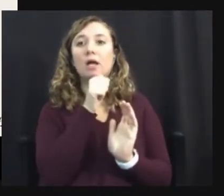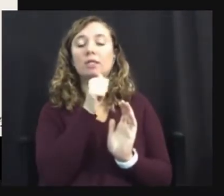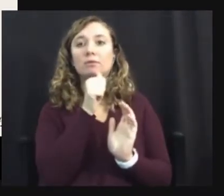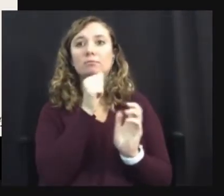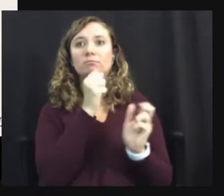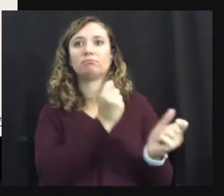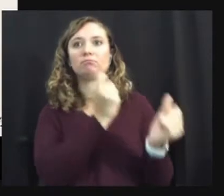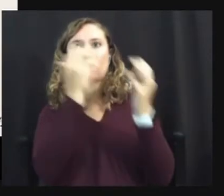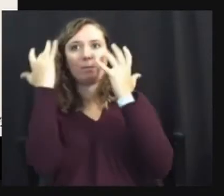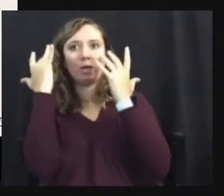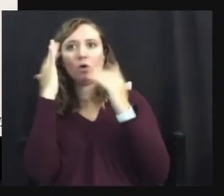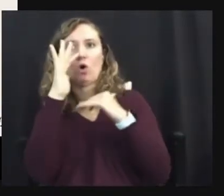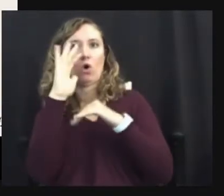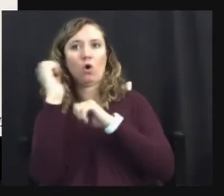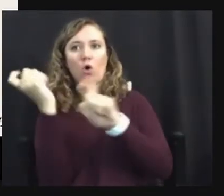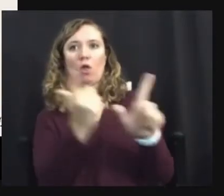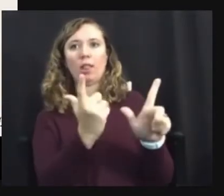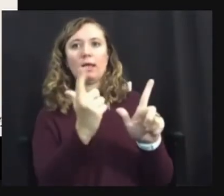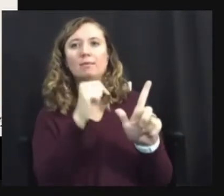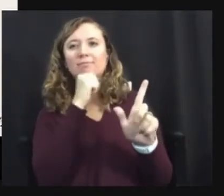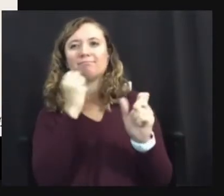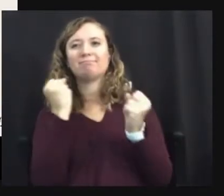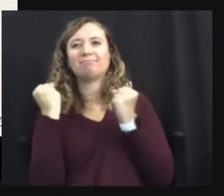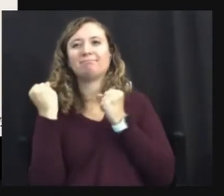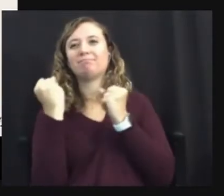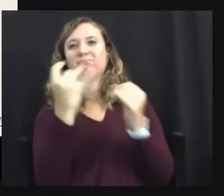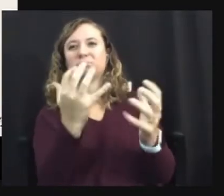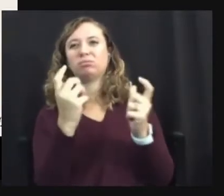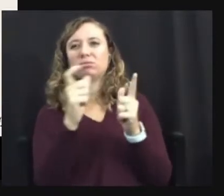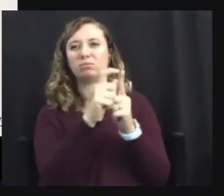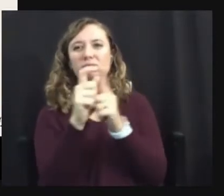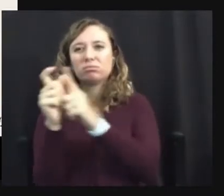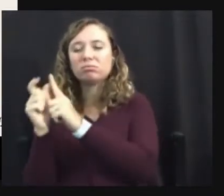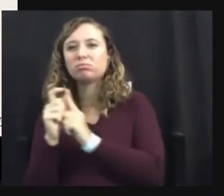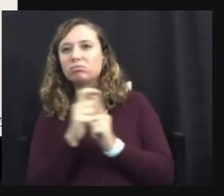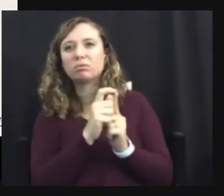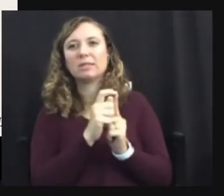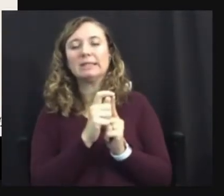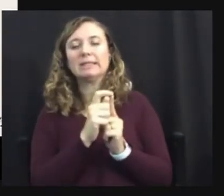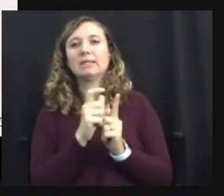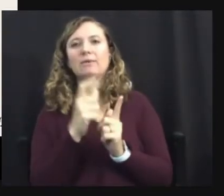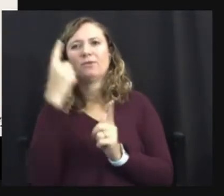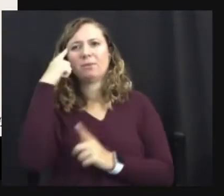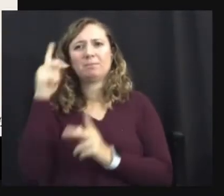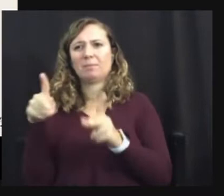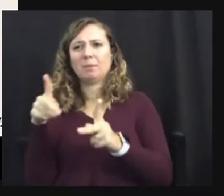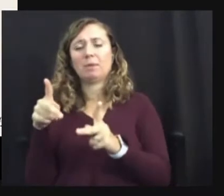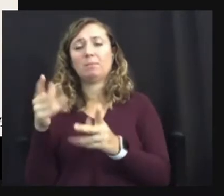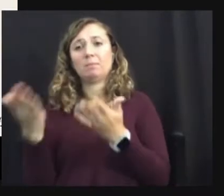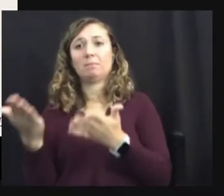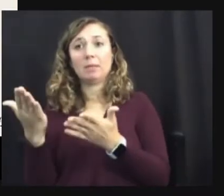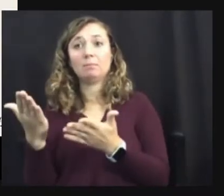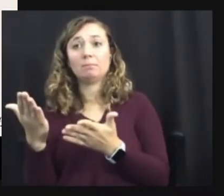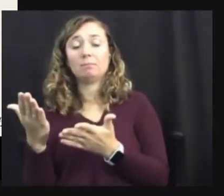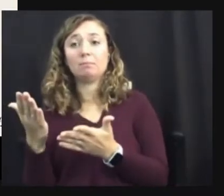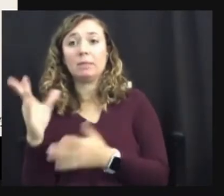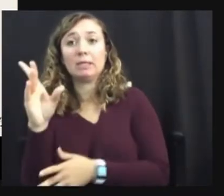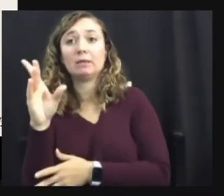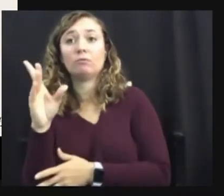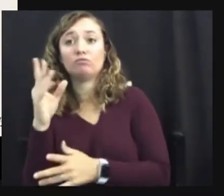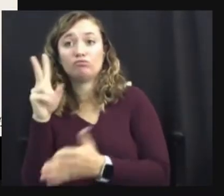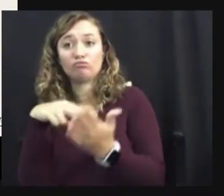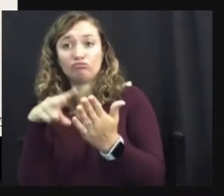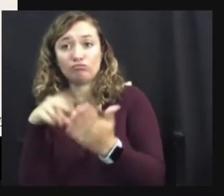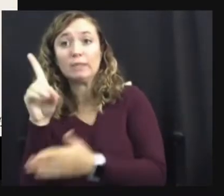but also not use too many words for those who have, um, reading disabilities. Um, we are also